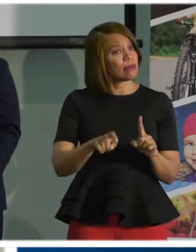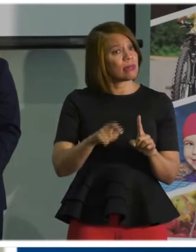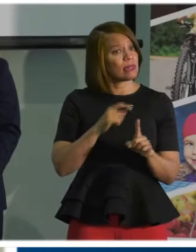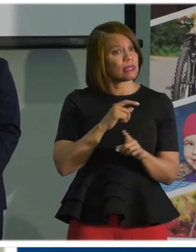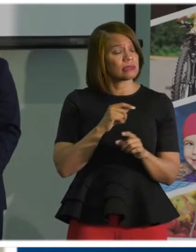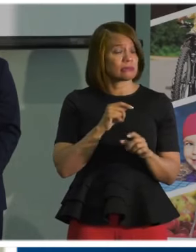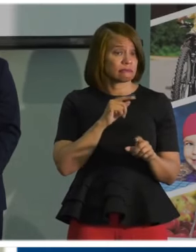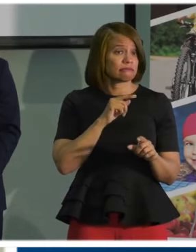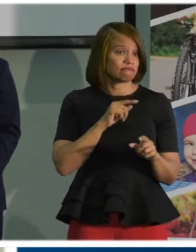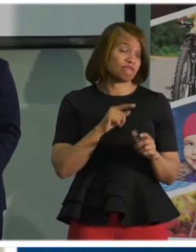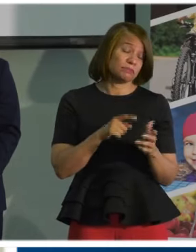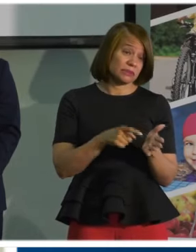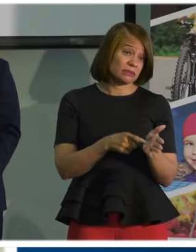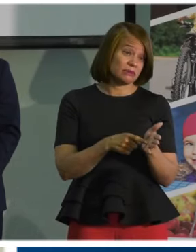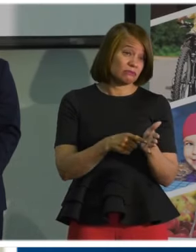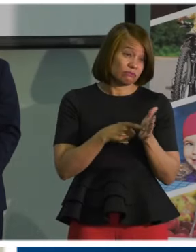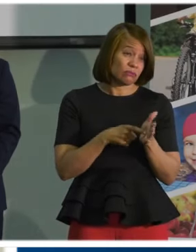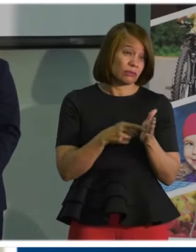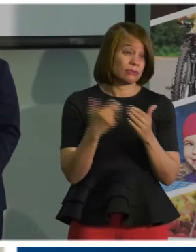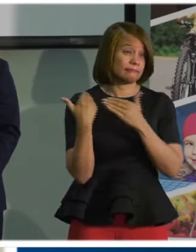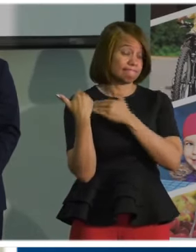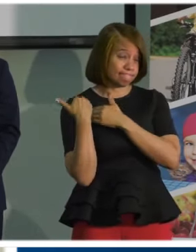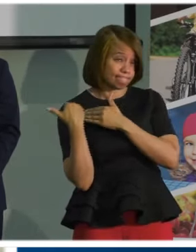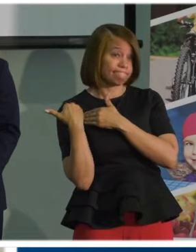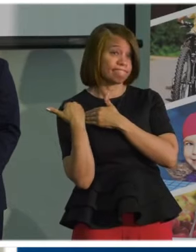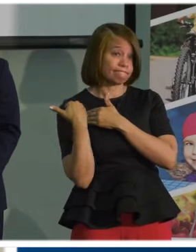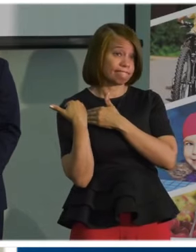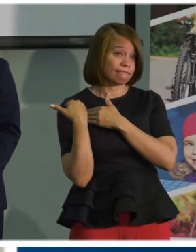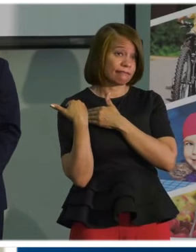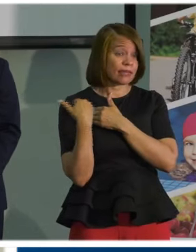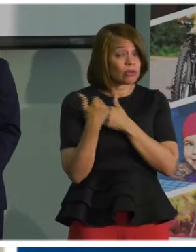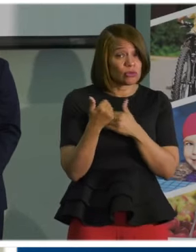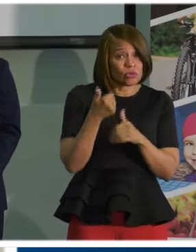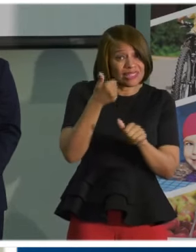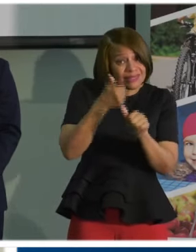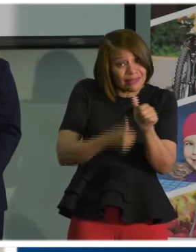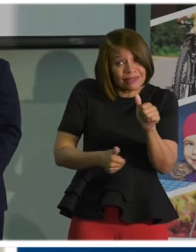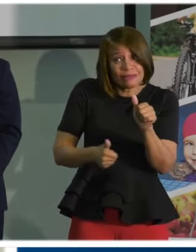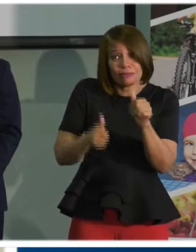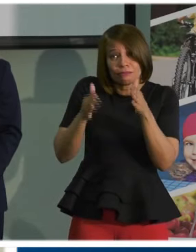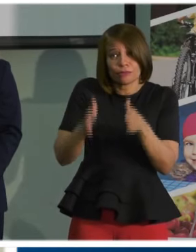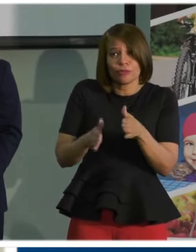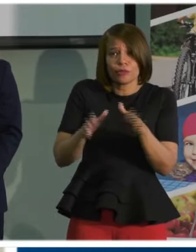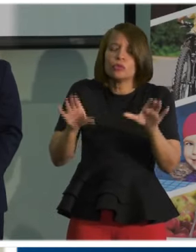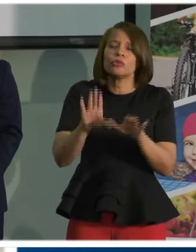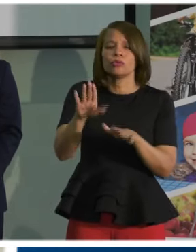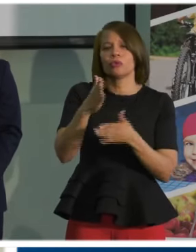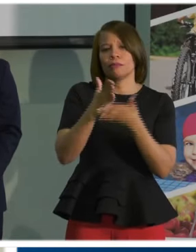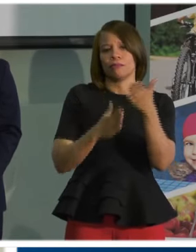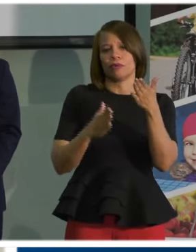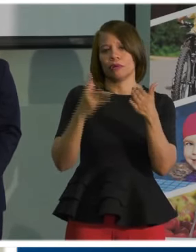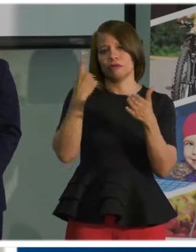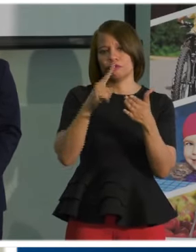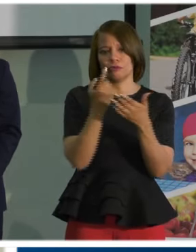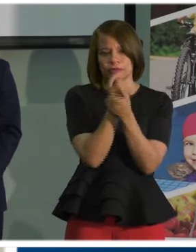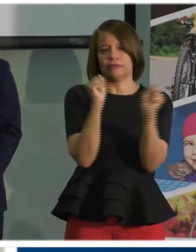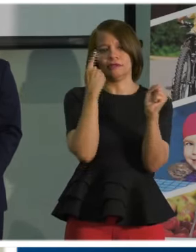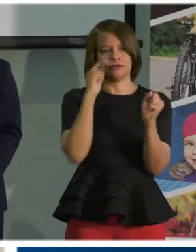and do their part to protect the safety and health of our neighbors.